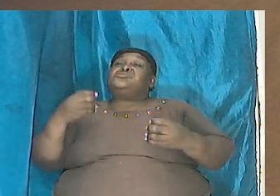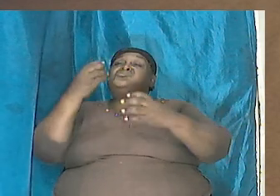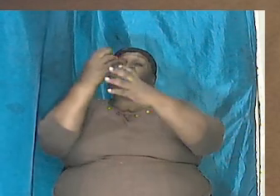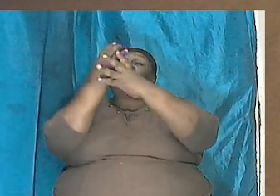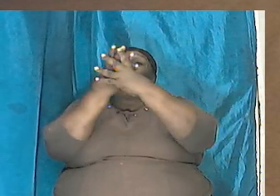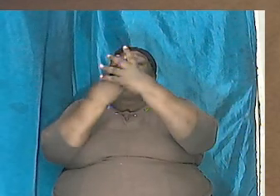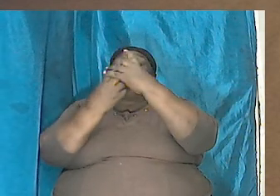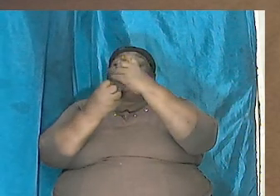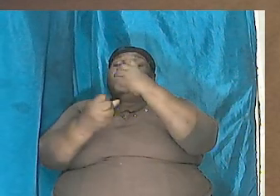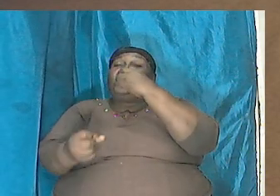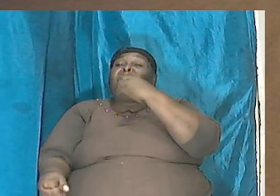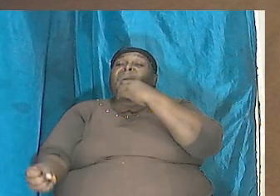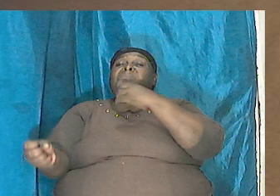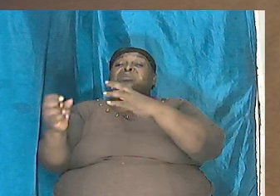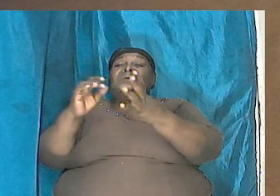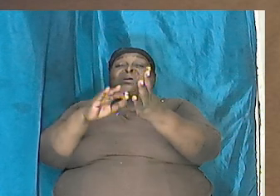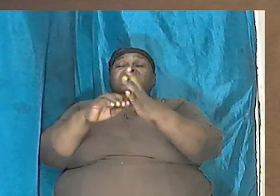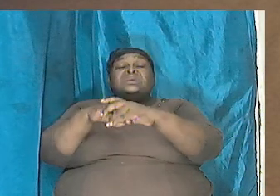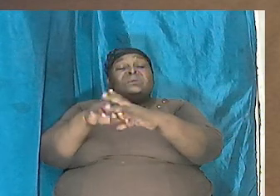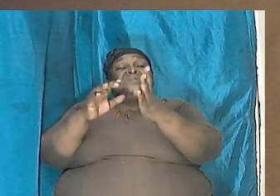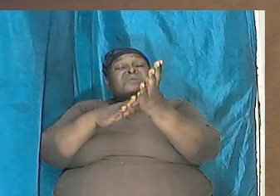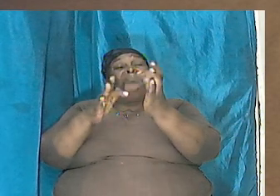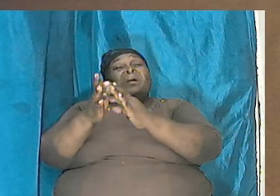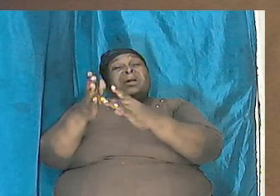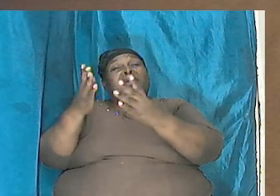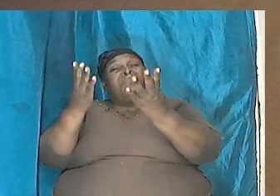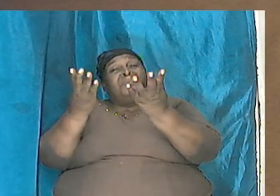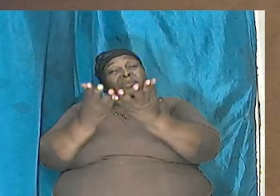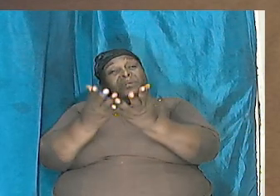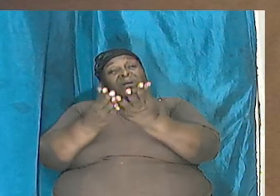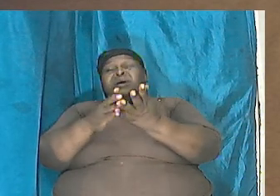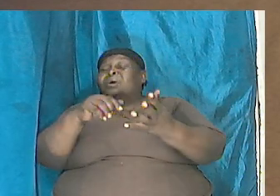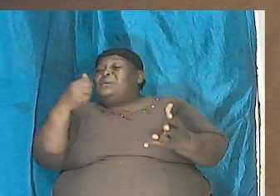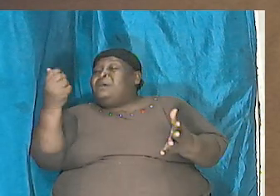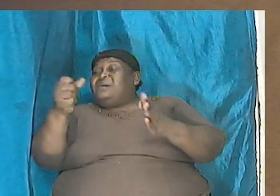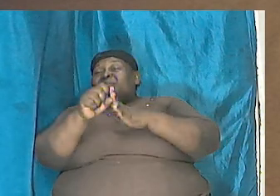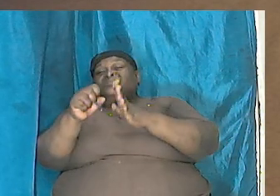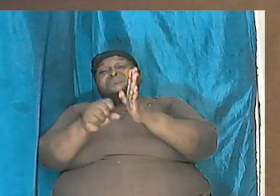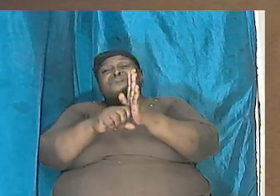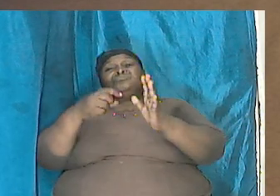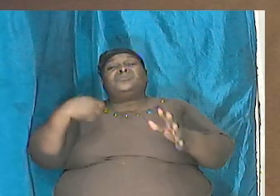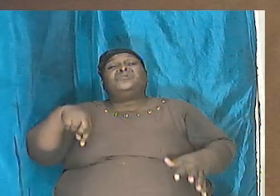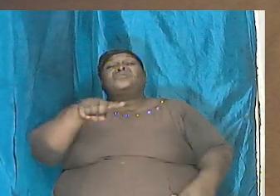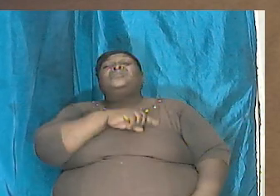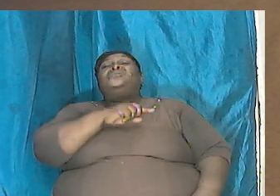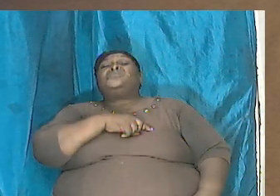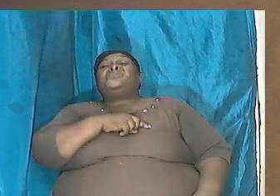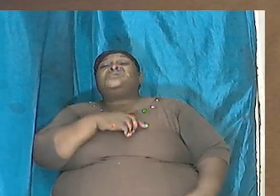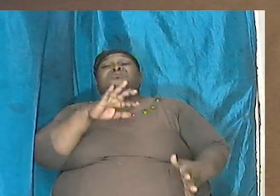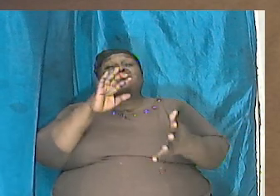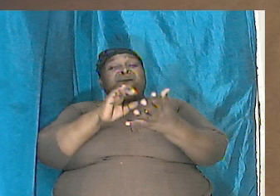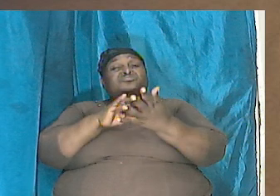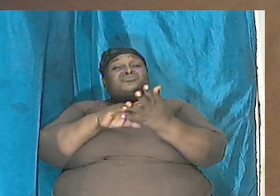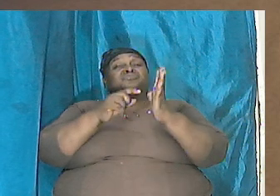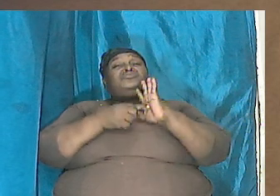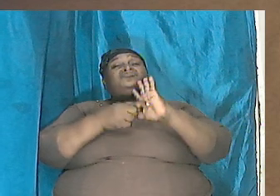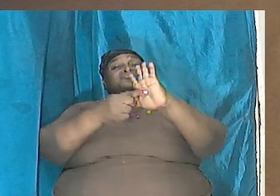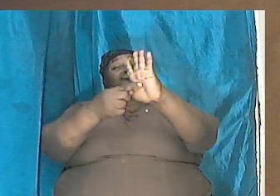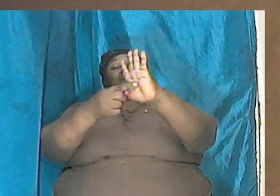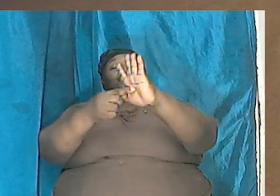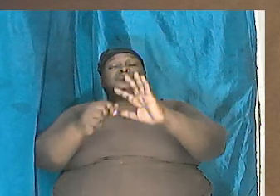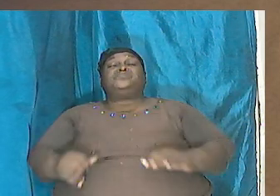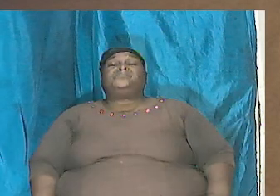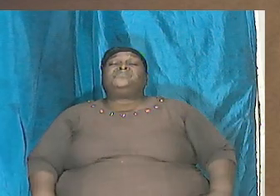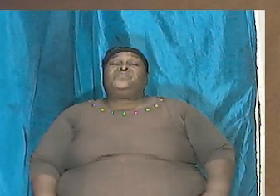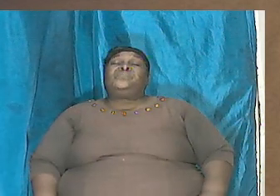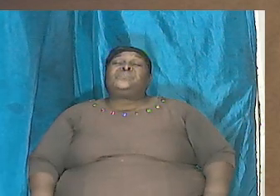in the Bible and there are other scriptures that we will look at so that I want